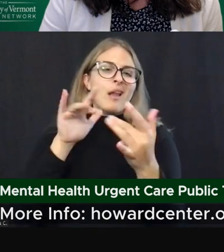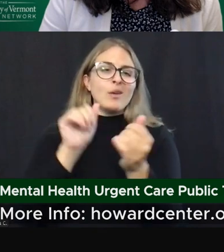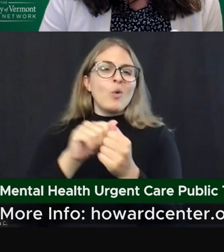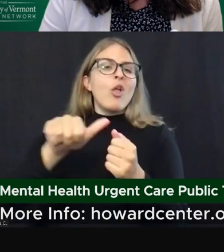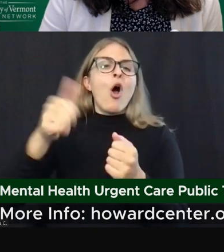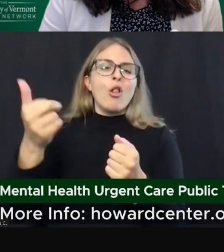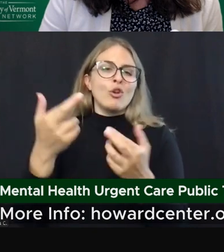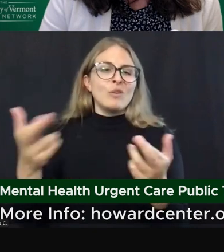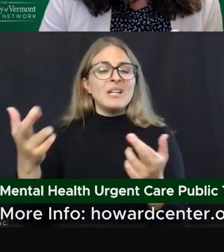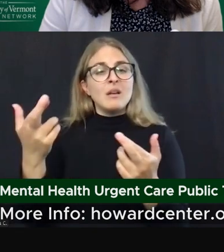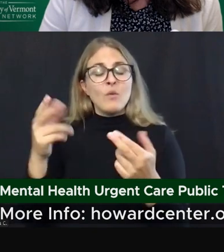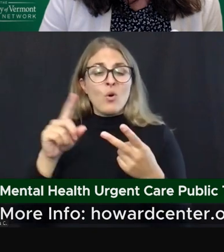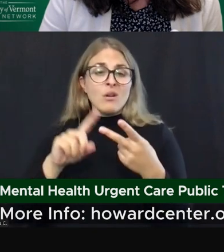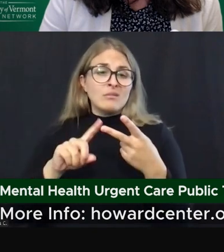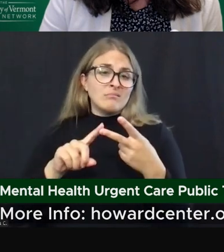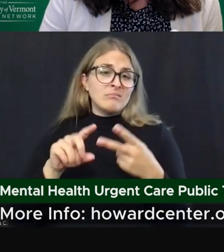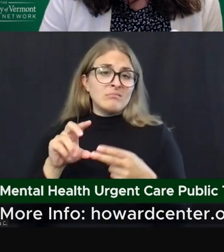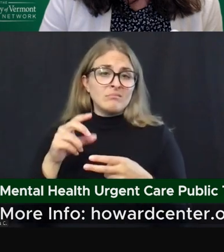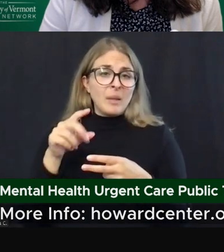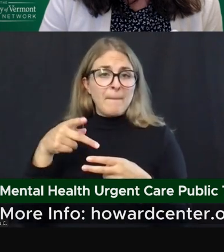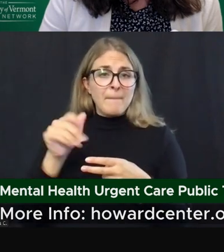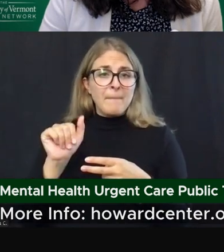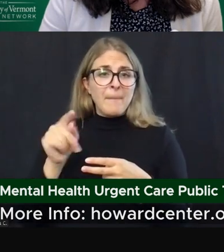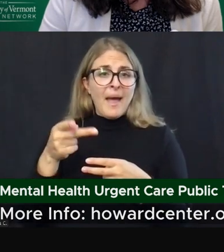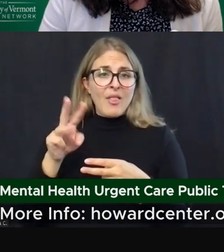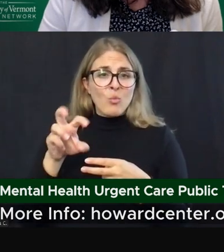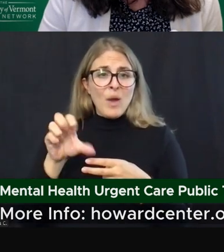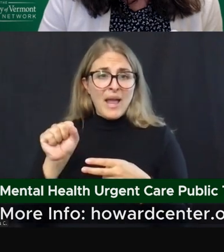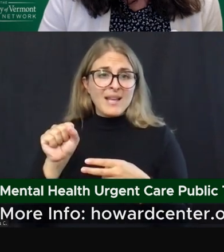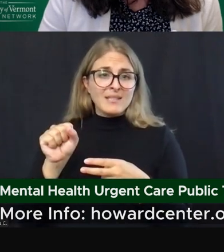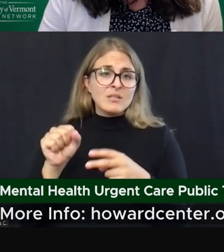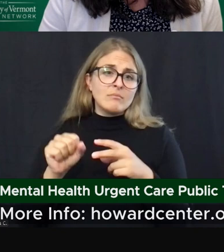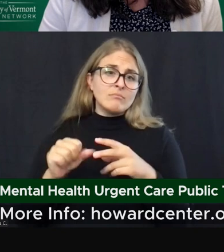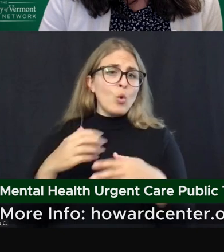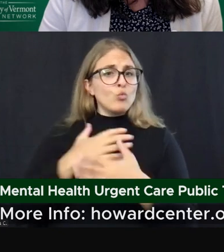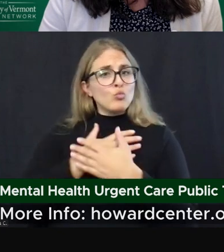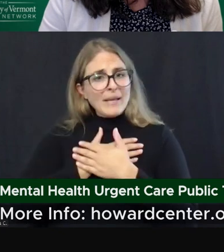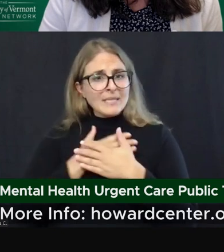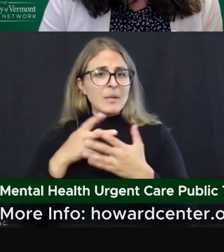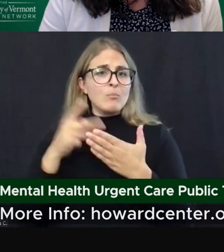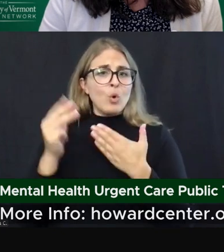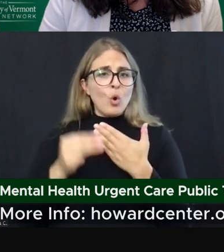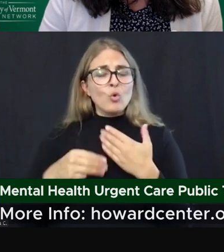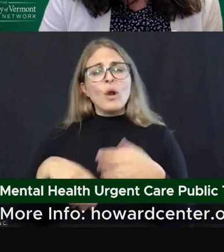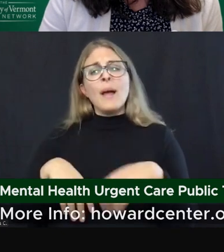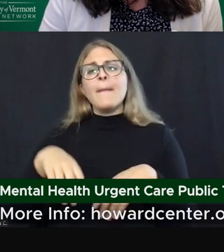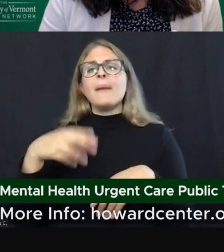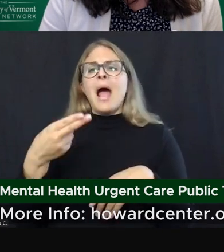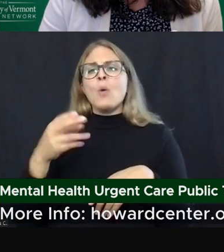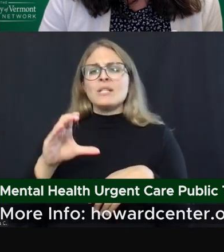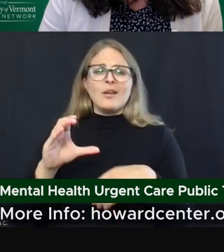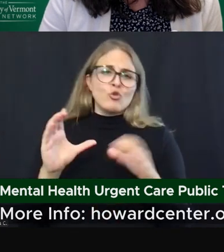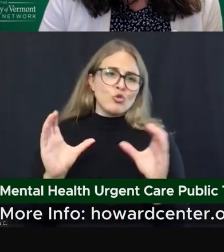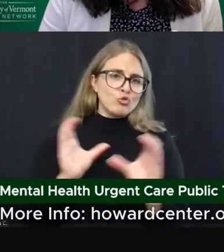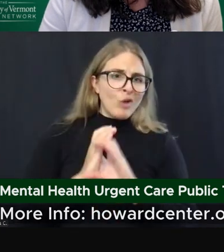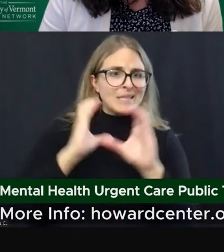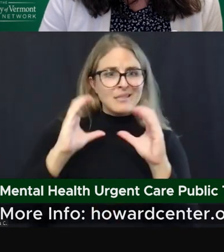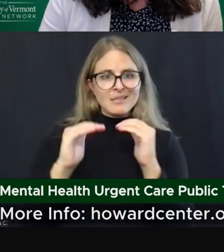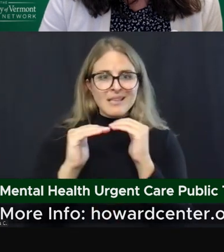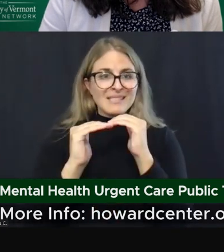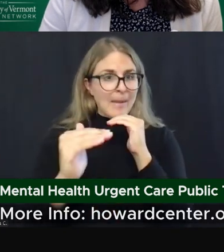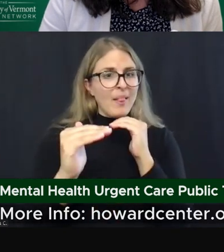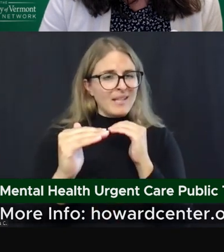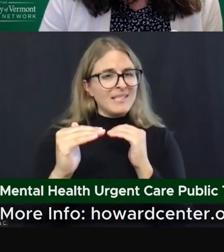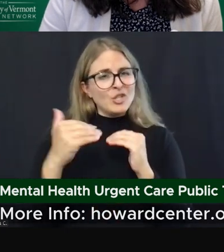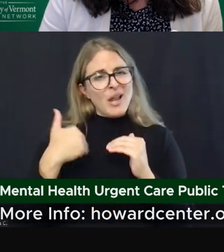Pathways' new peer respite program opening this fall, Howard Center's adult crisis stabilization program, which has six beds,